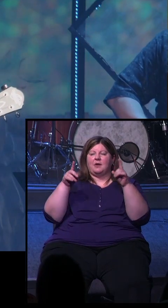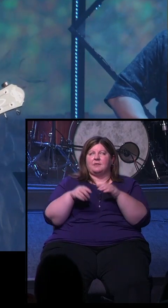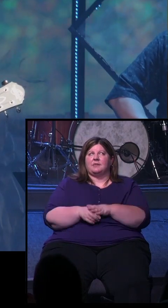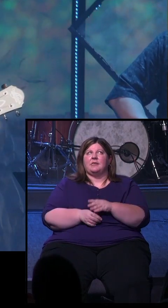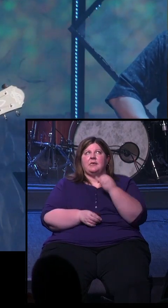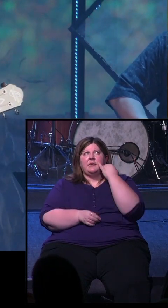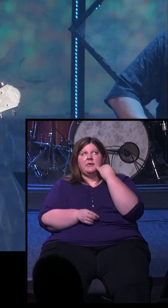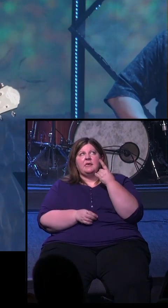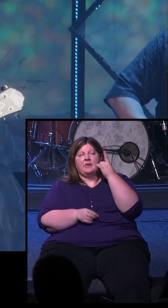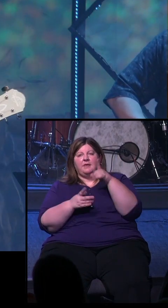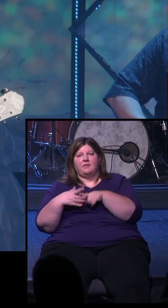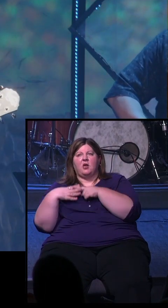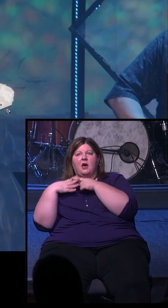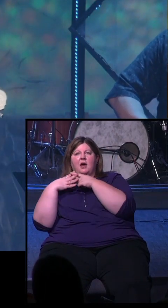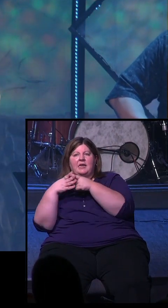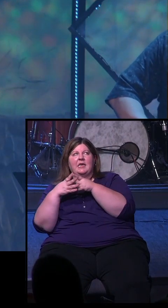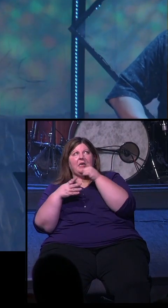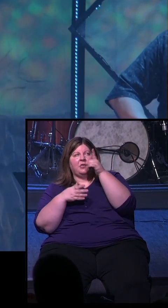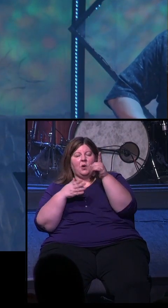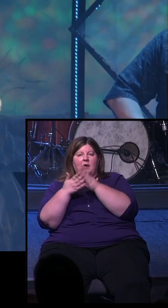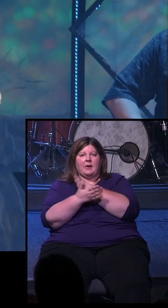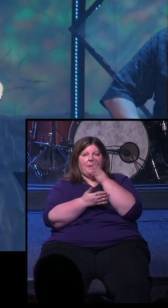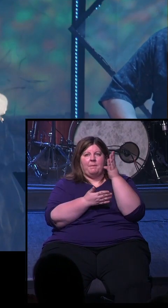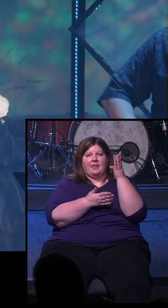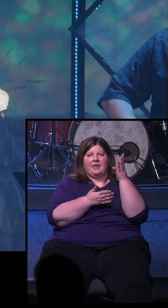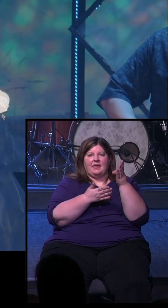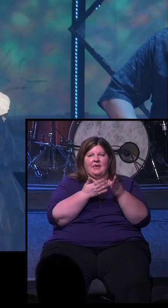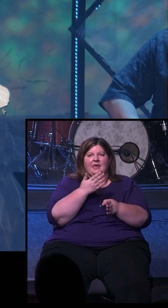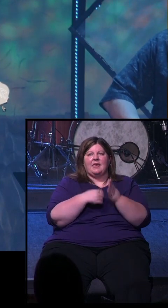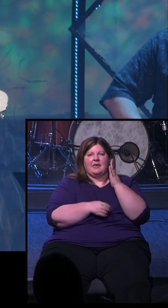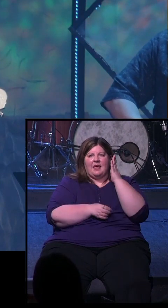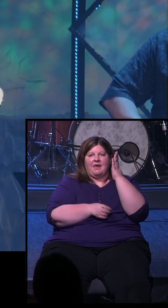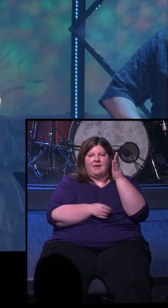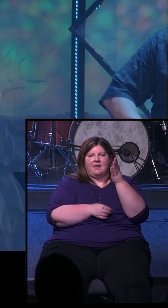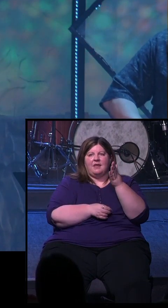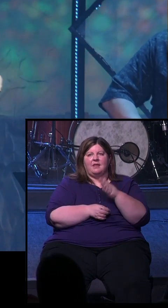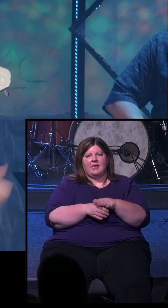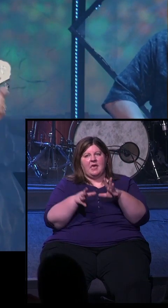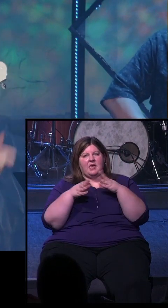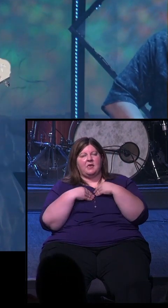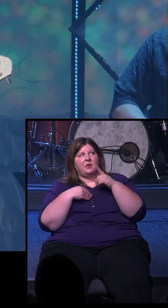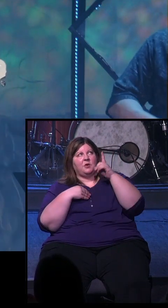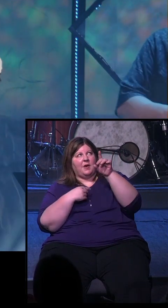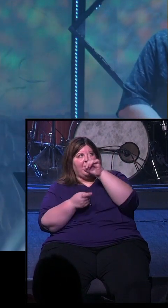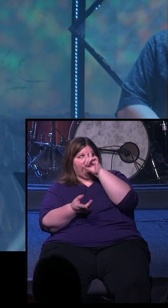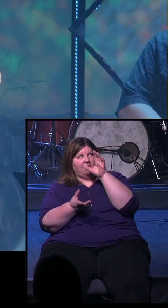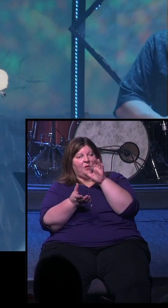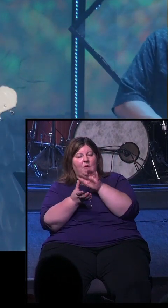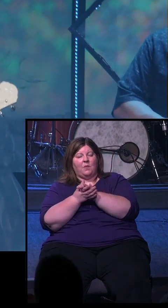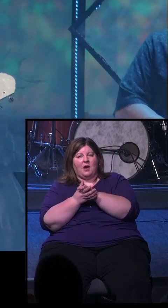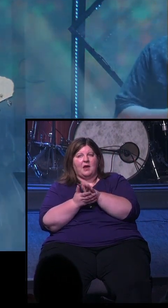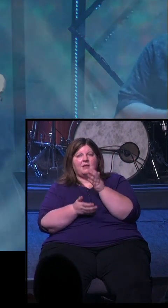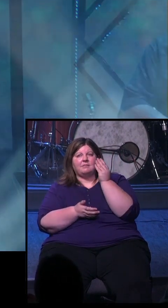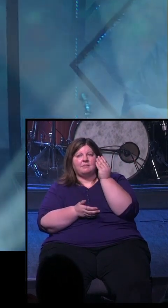works. If you started, you're competing. I'll take you at